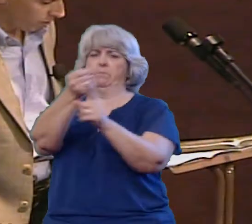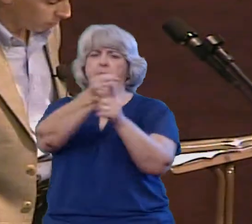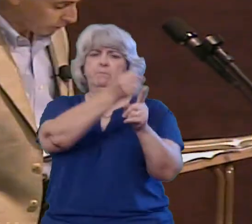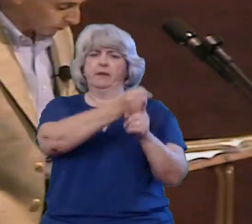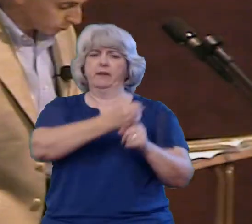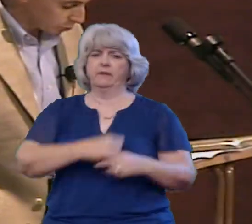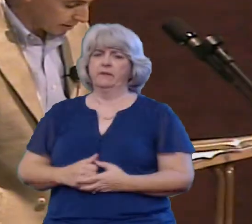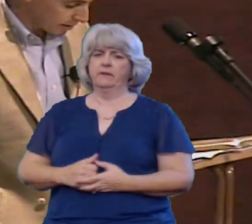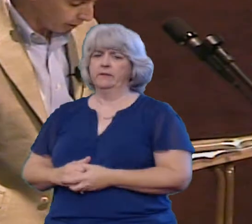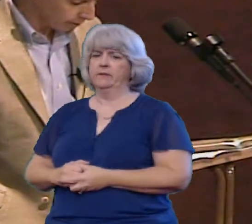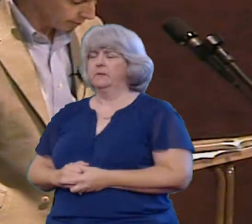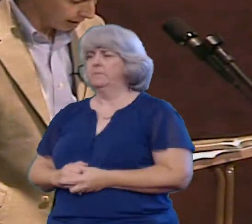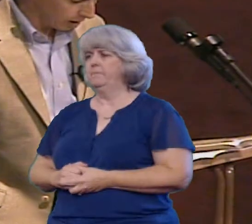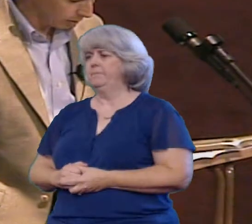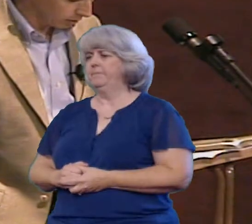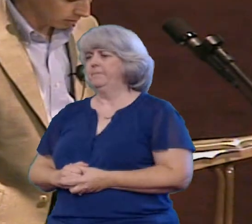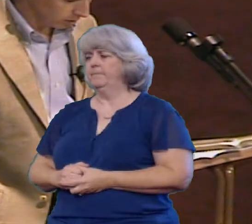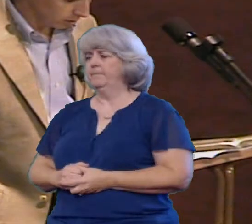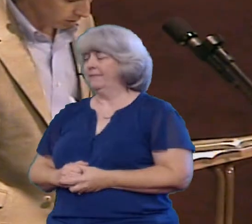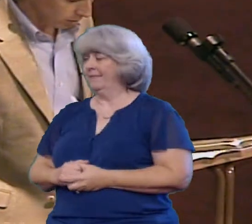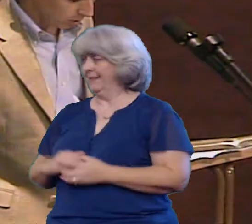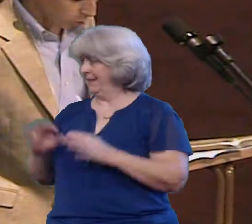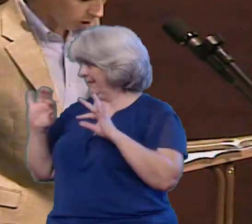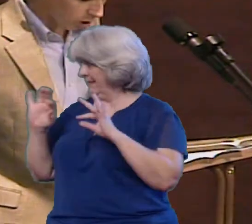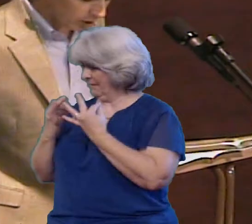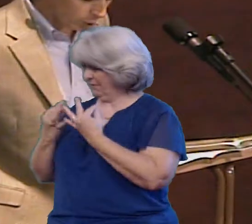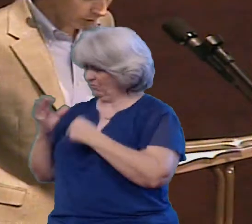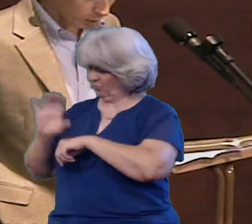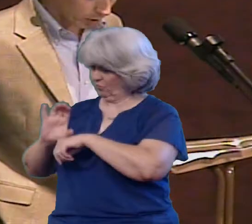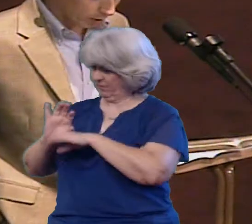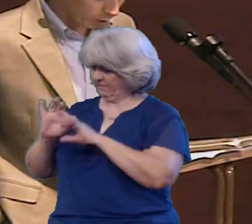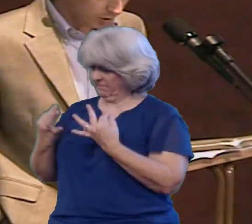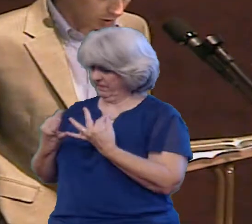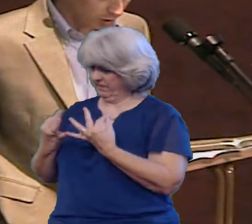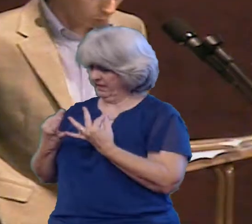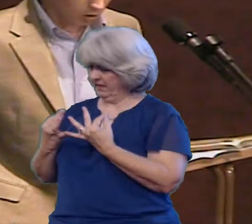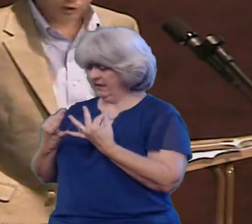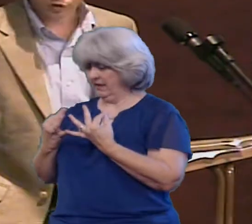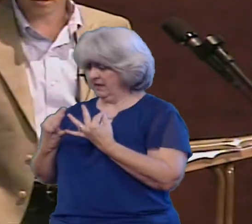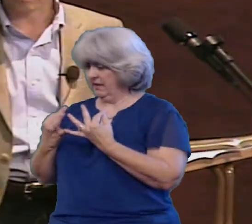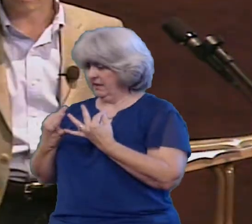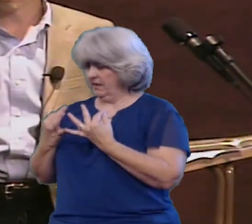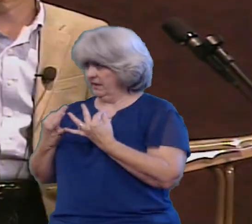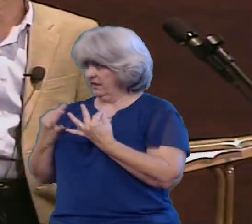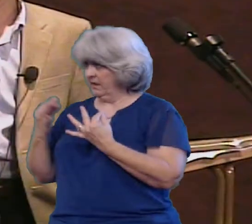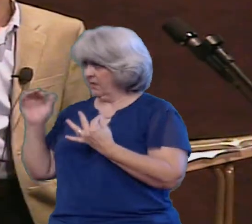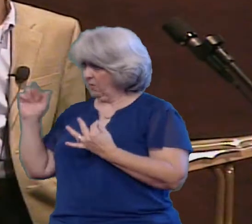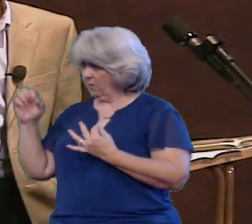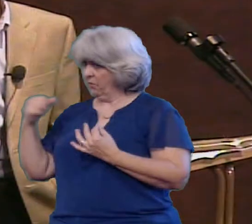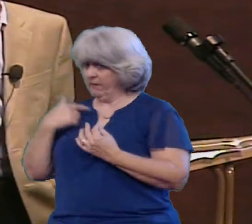From a spiritual standpoint as a family What are we doing for one another to make sure that we're all saved?